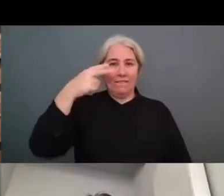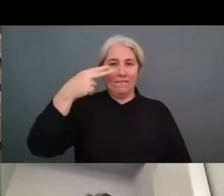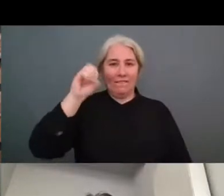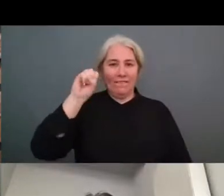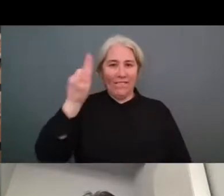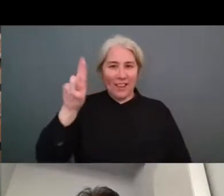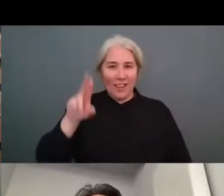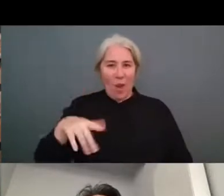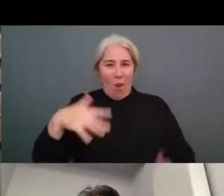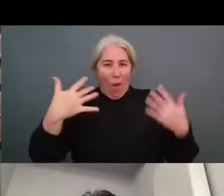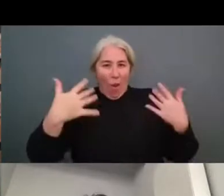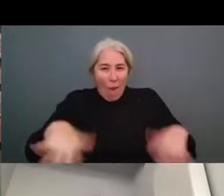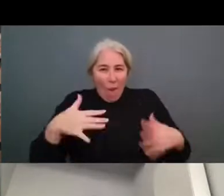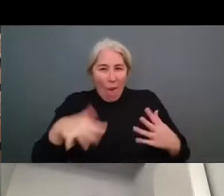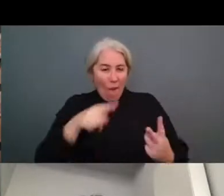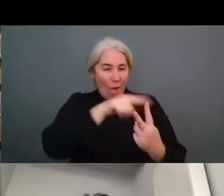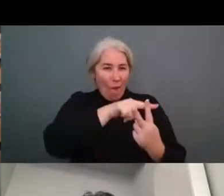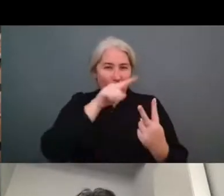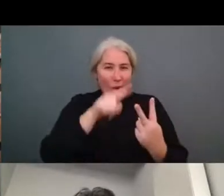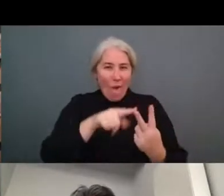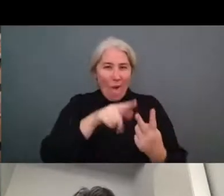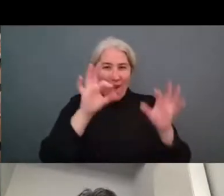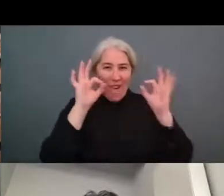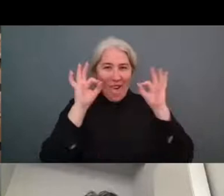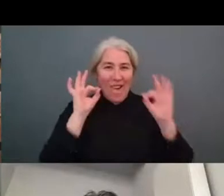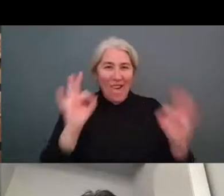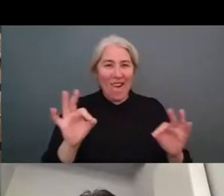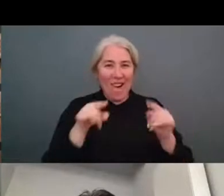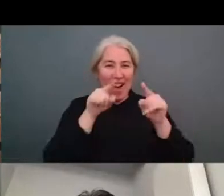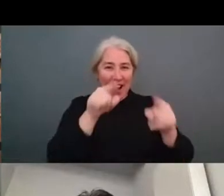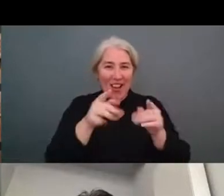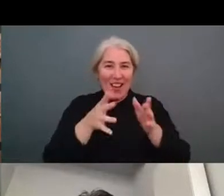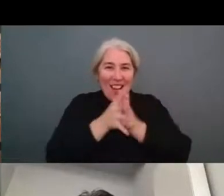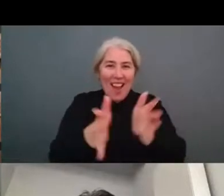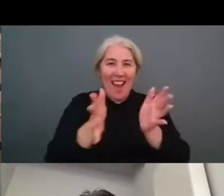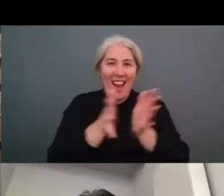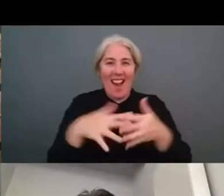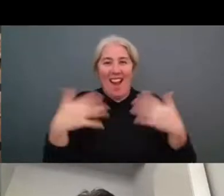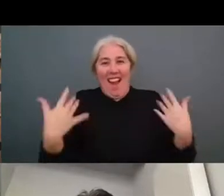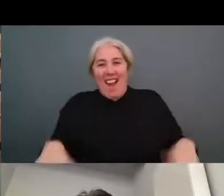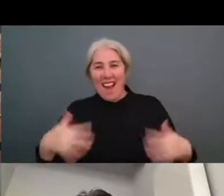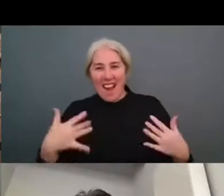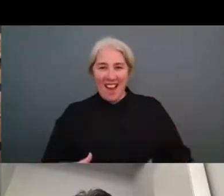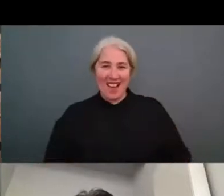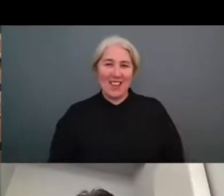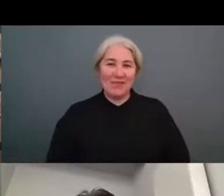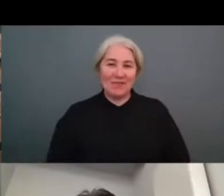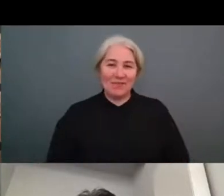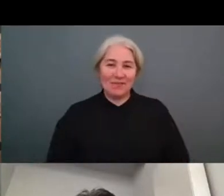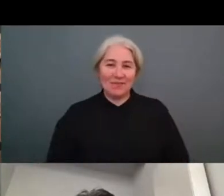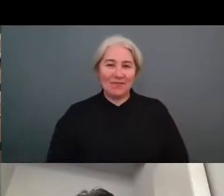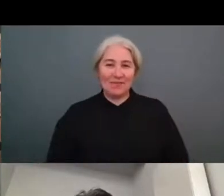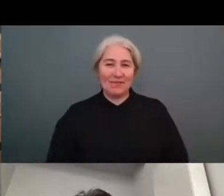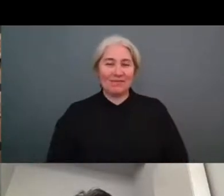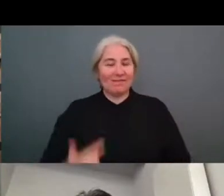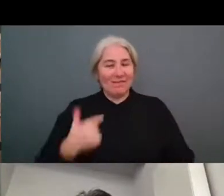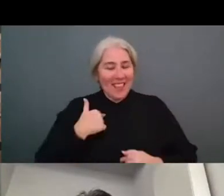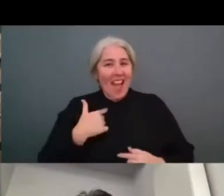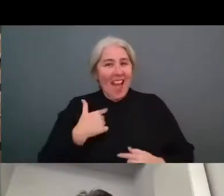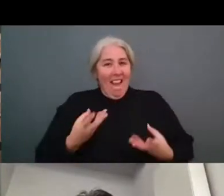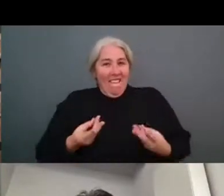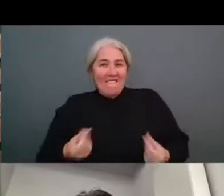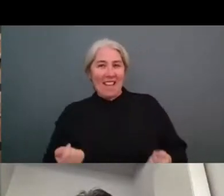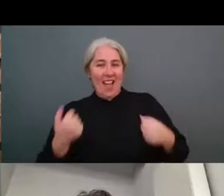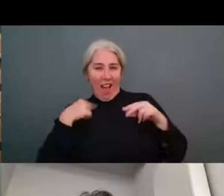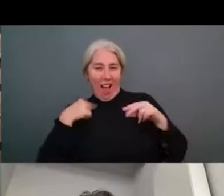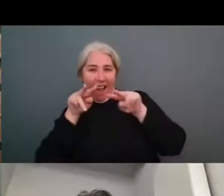theo and uh mature what what you tell us um it's it's it's it's really about meeting people like you and and finding